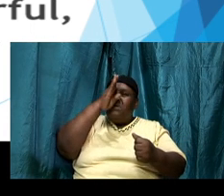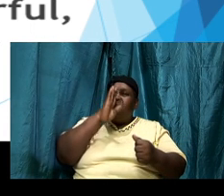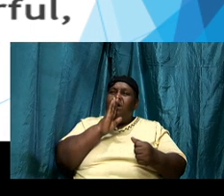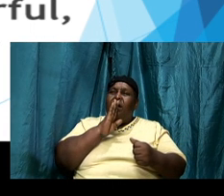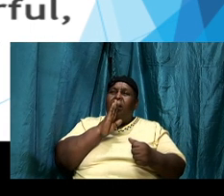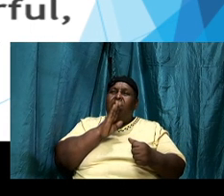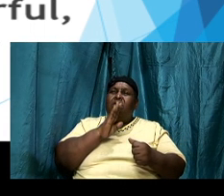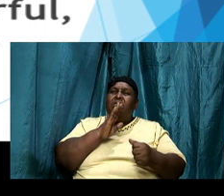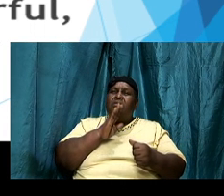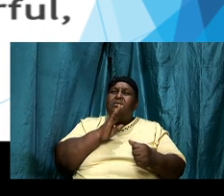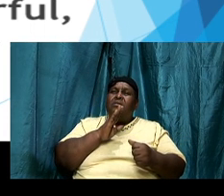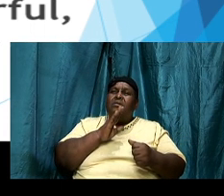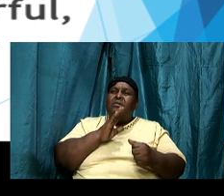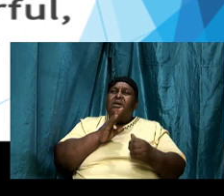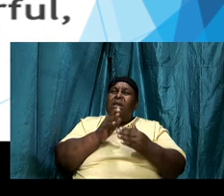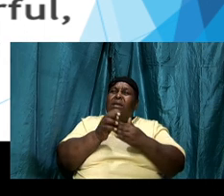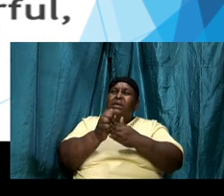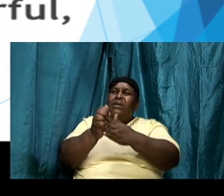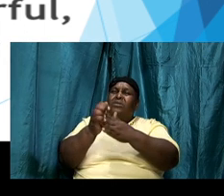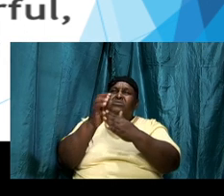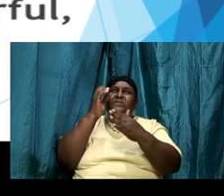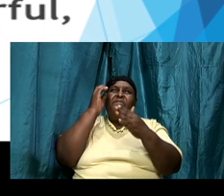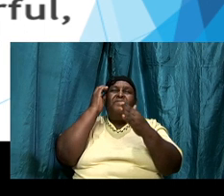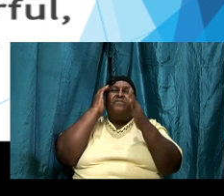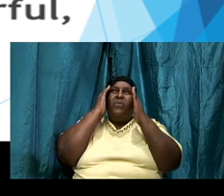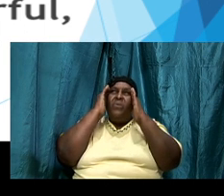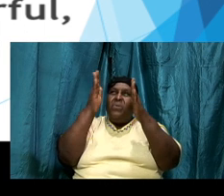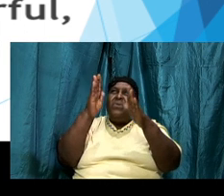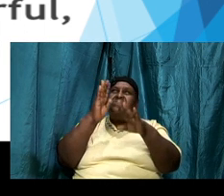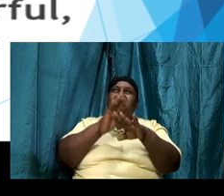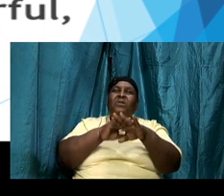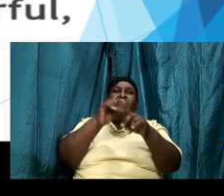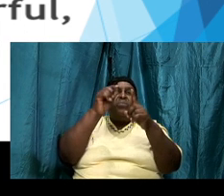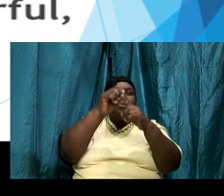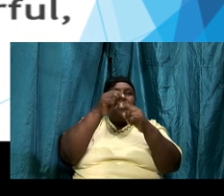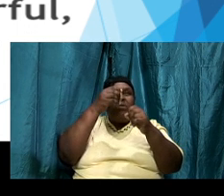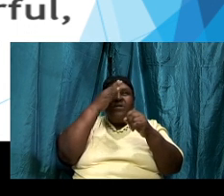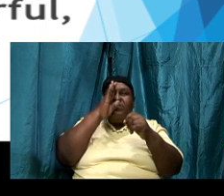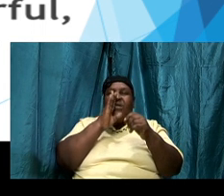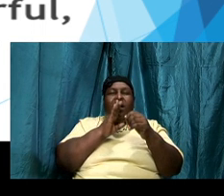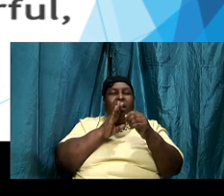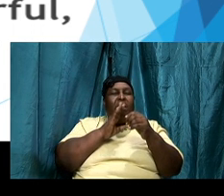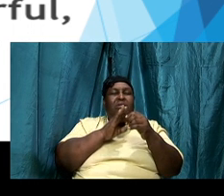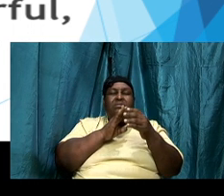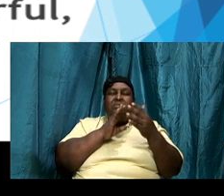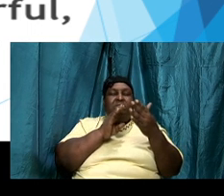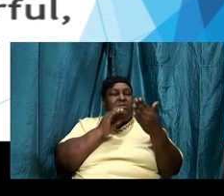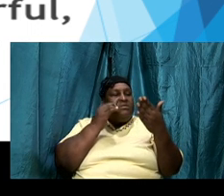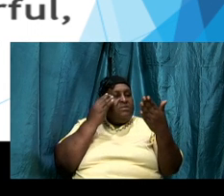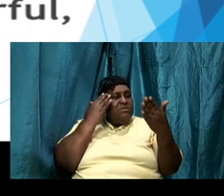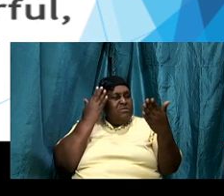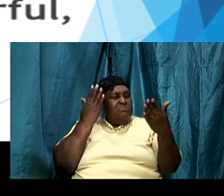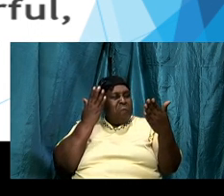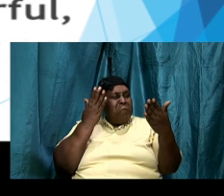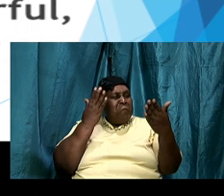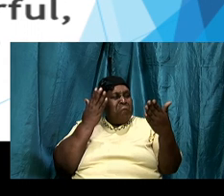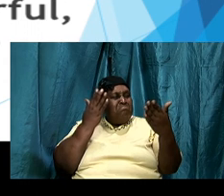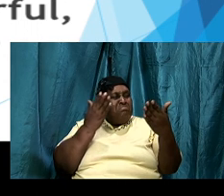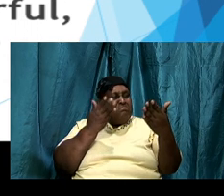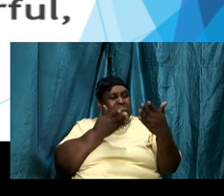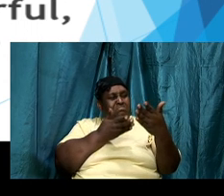us on the word and that my brother and sister pushes us